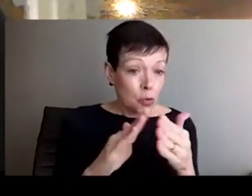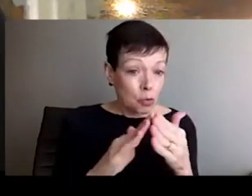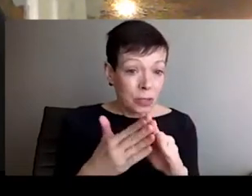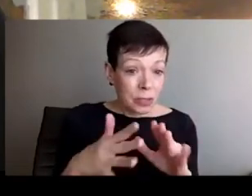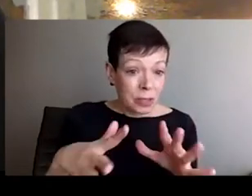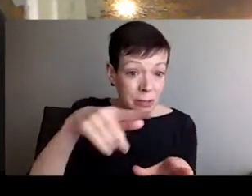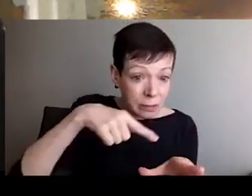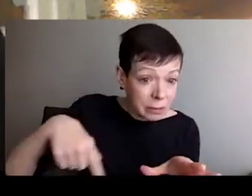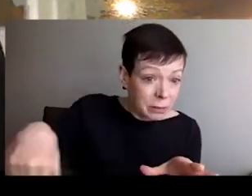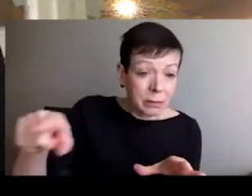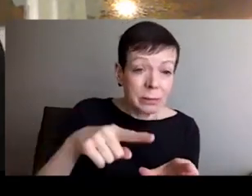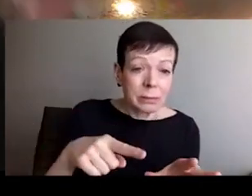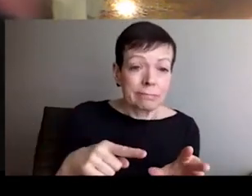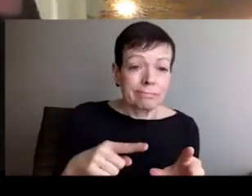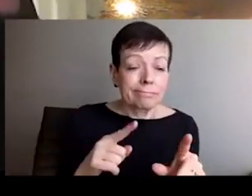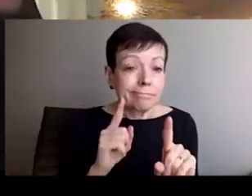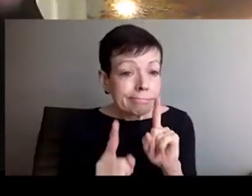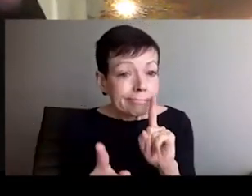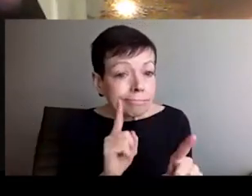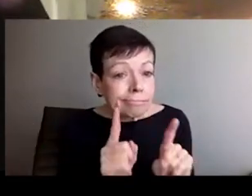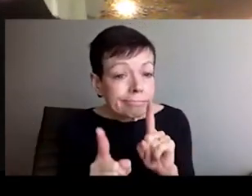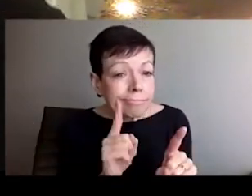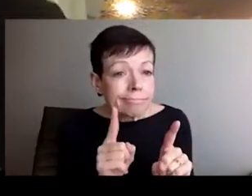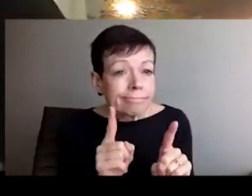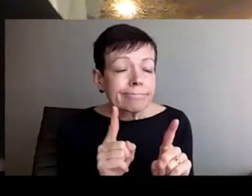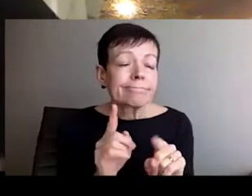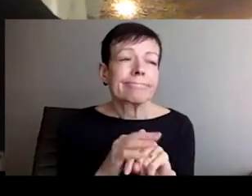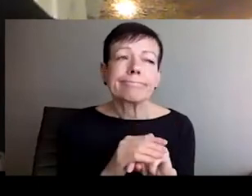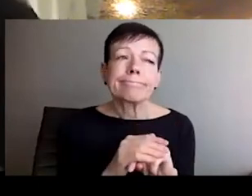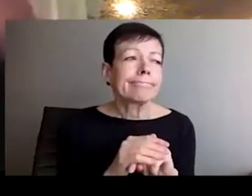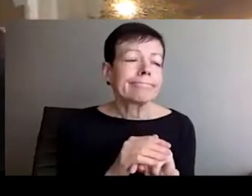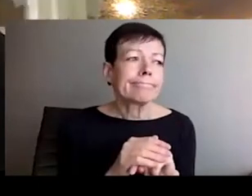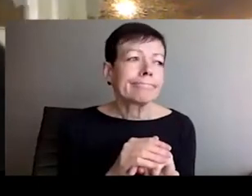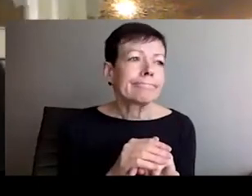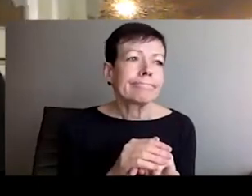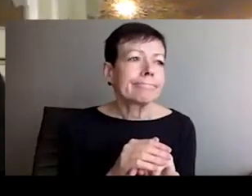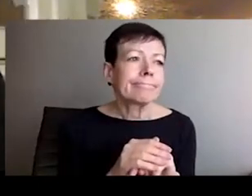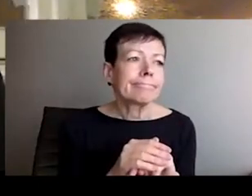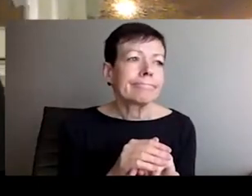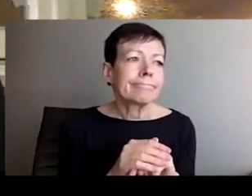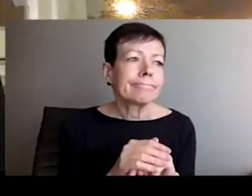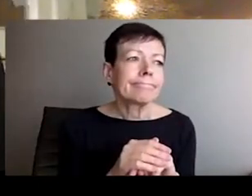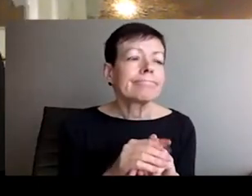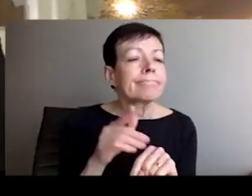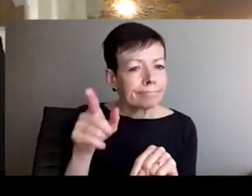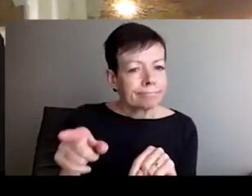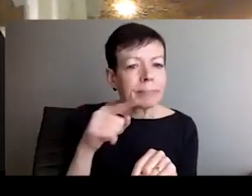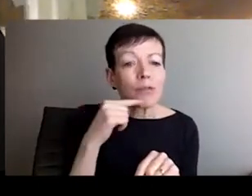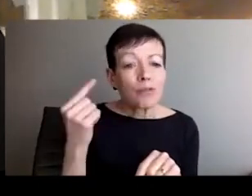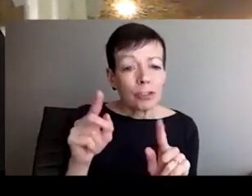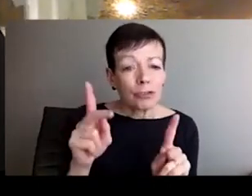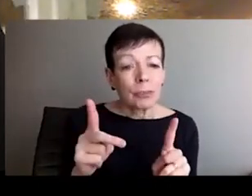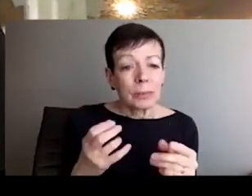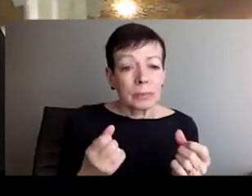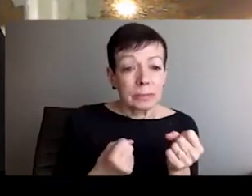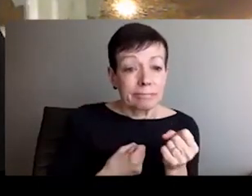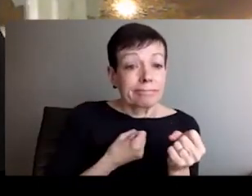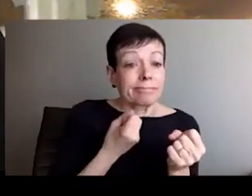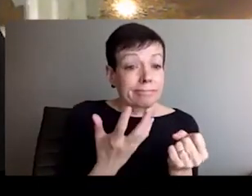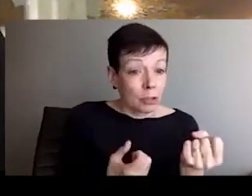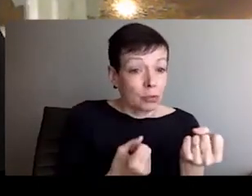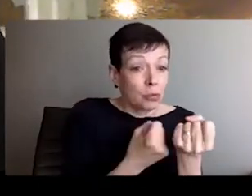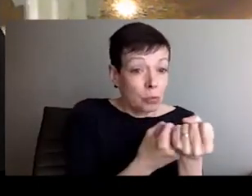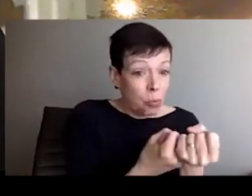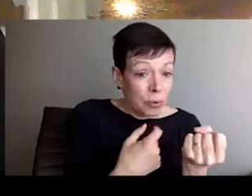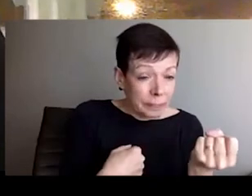that space where you can say something or criticize Russian political